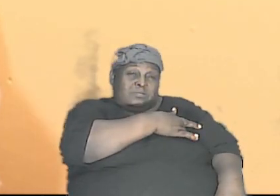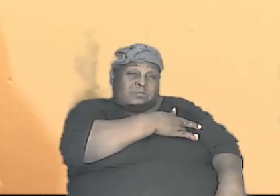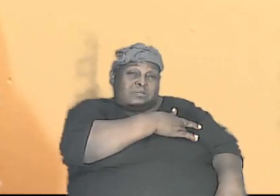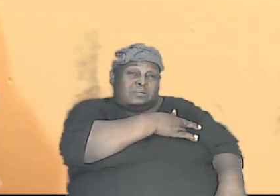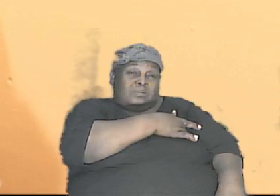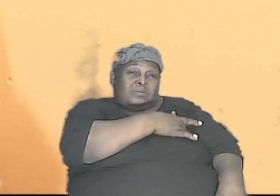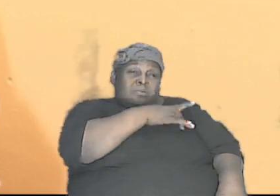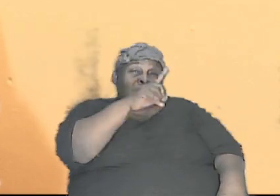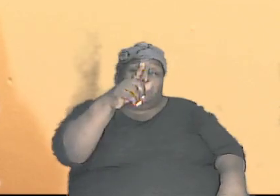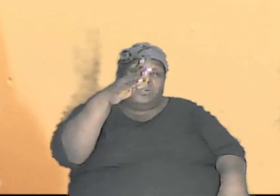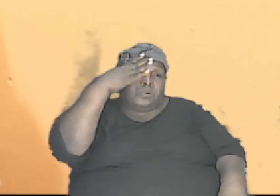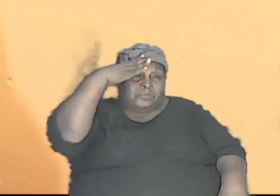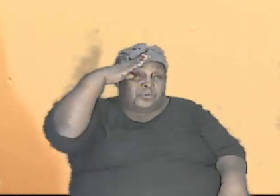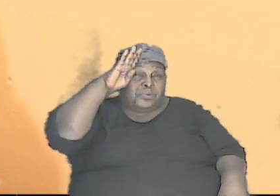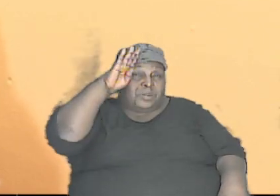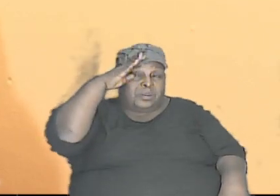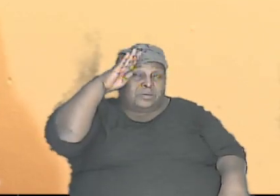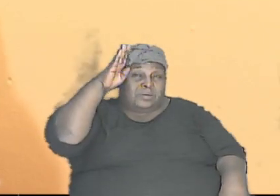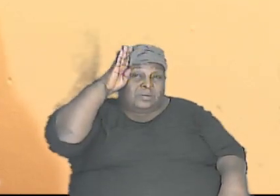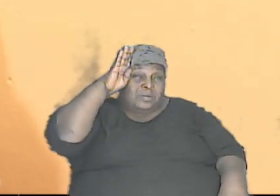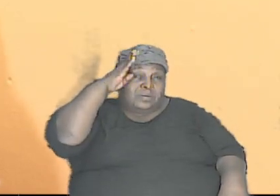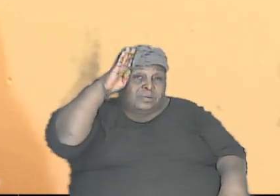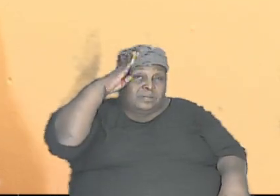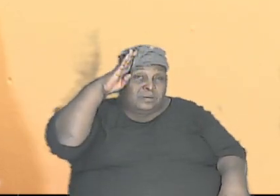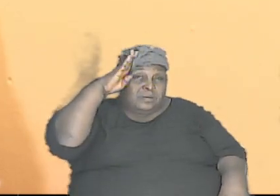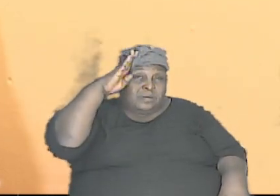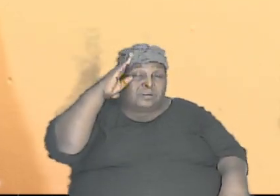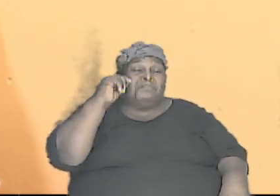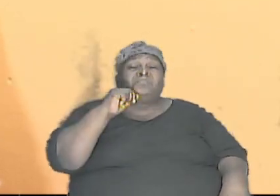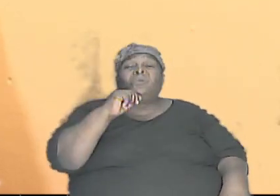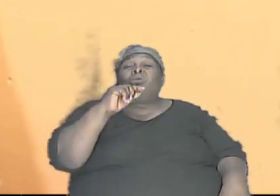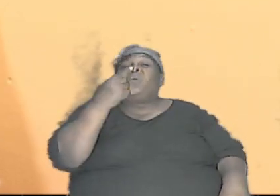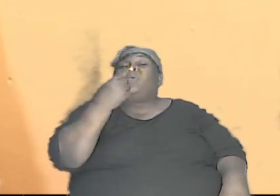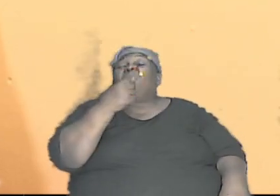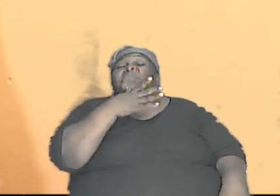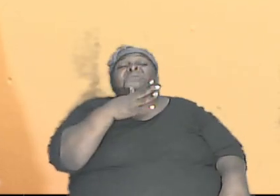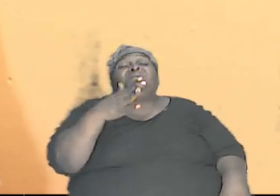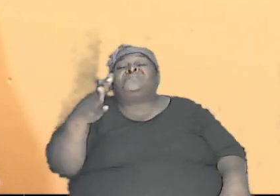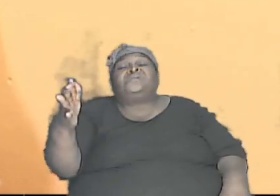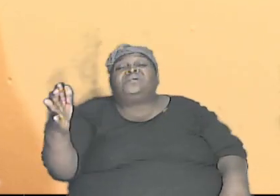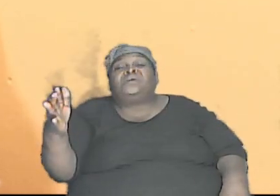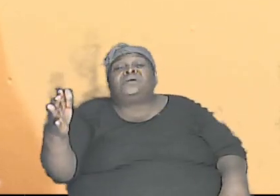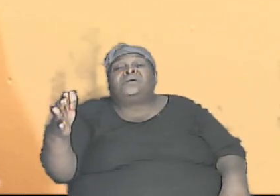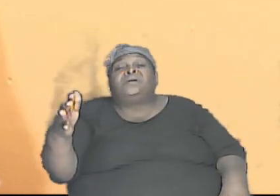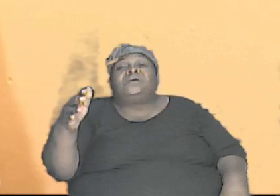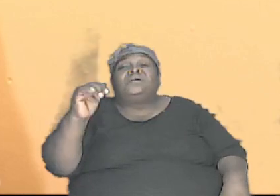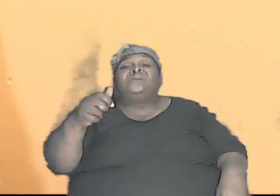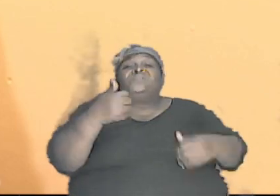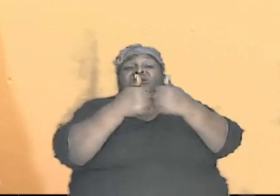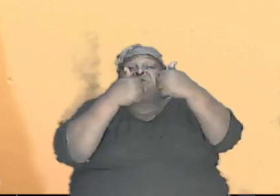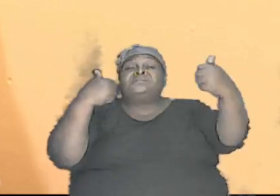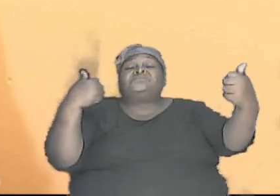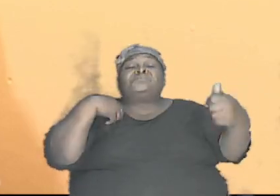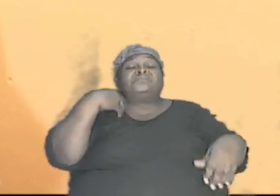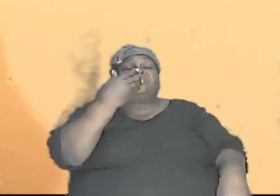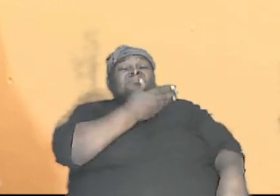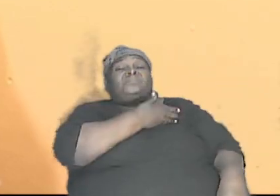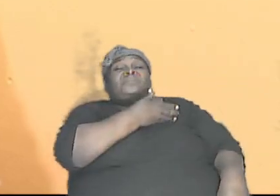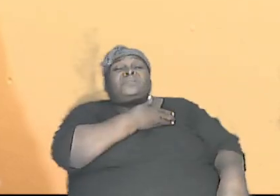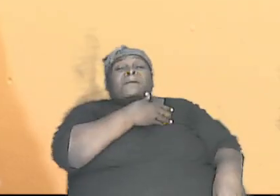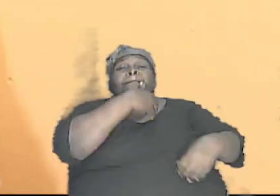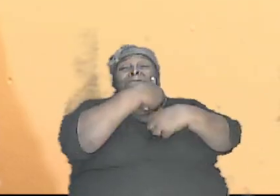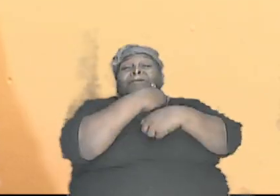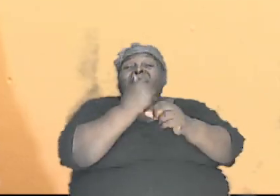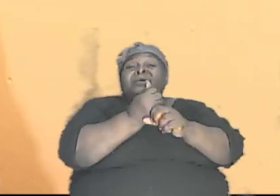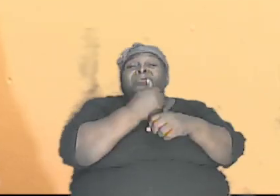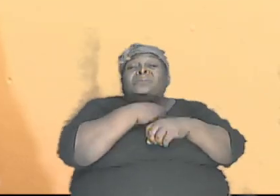one brain the only thing that separates us that cause